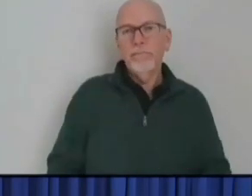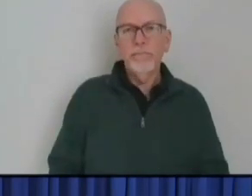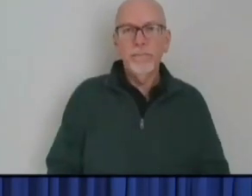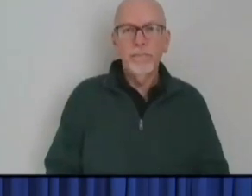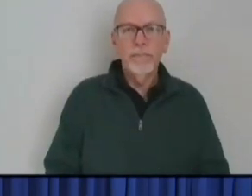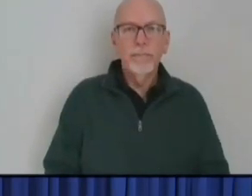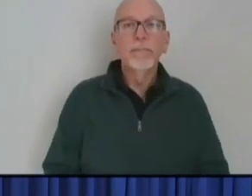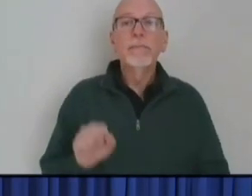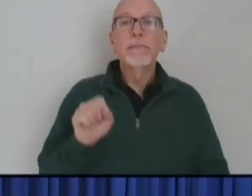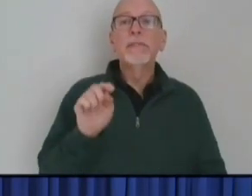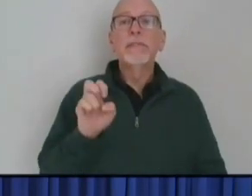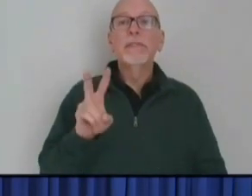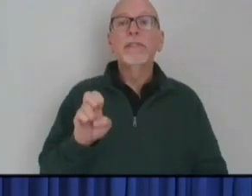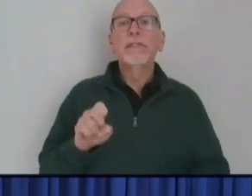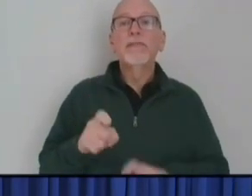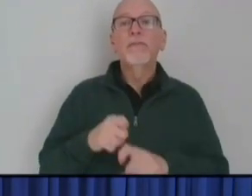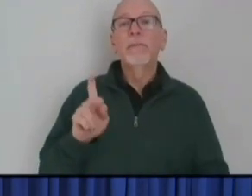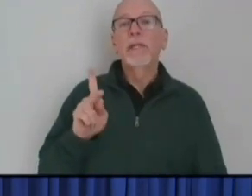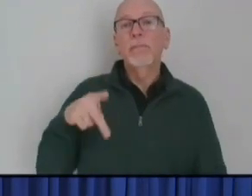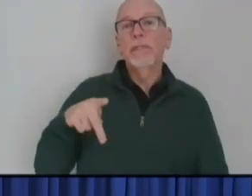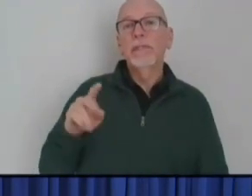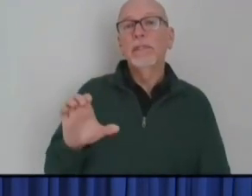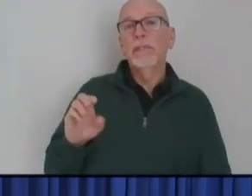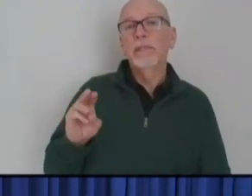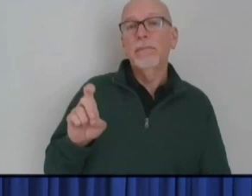Media. Afternoon, Steve.